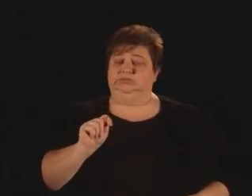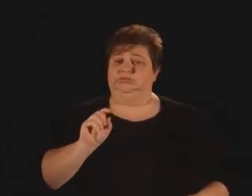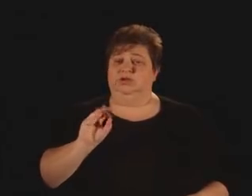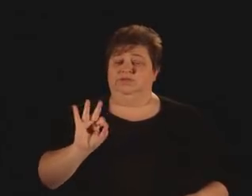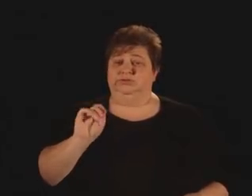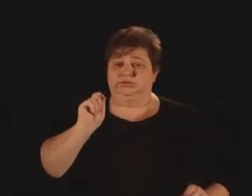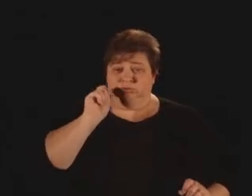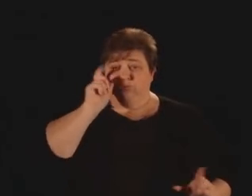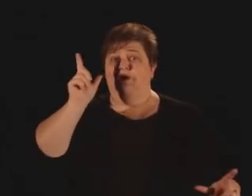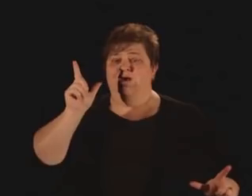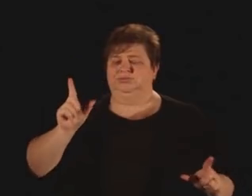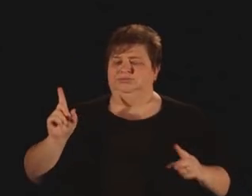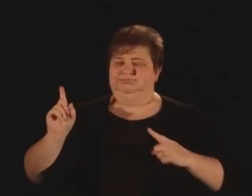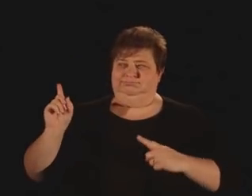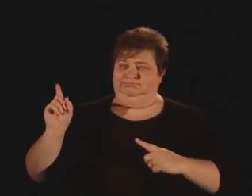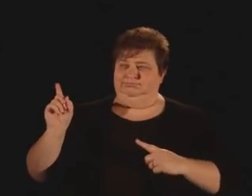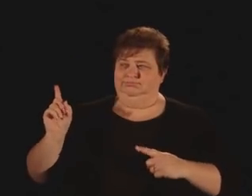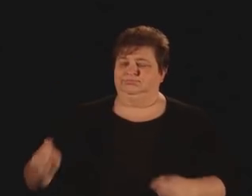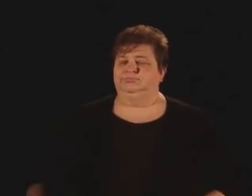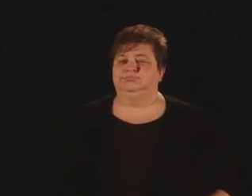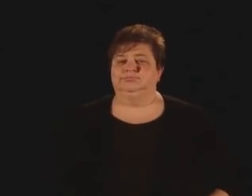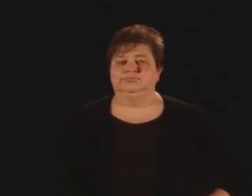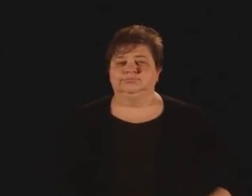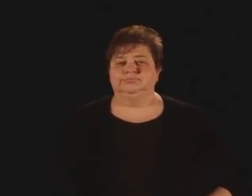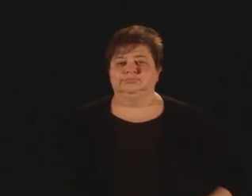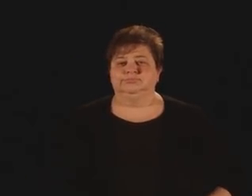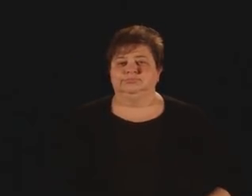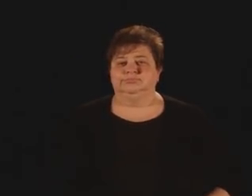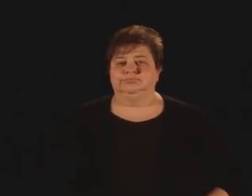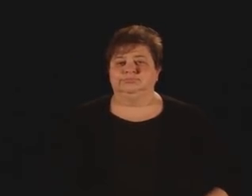Yep. There it is.